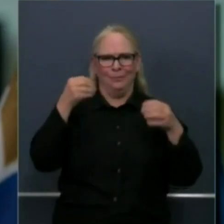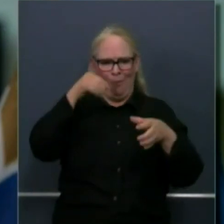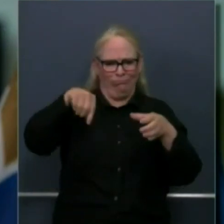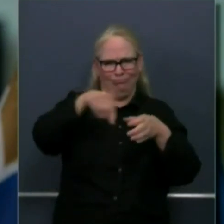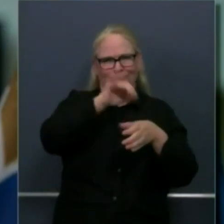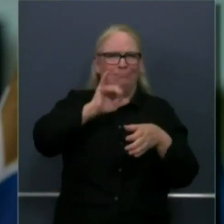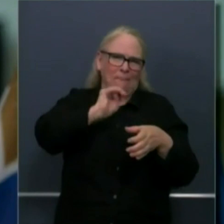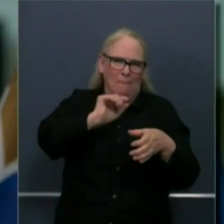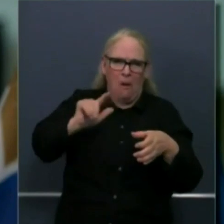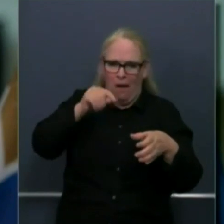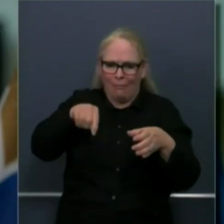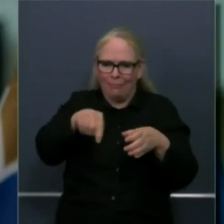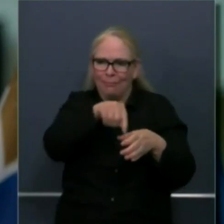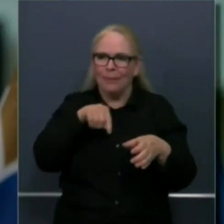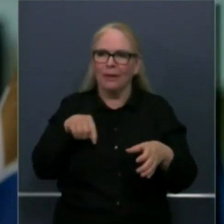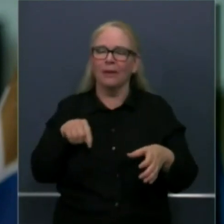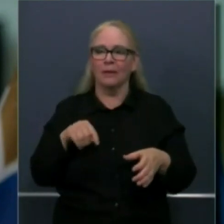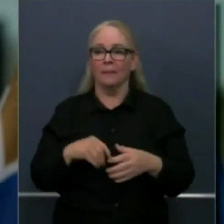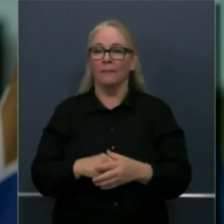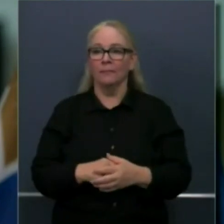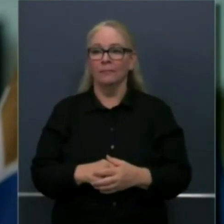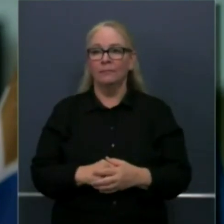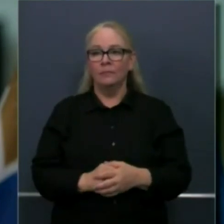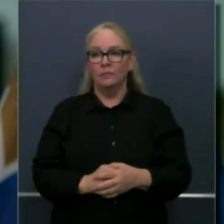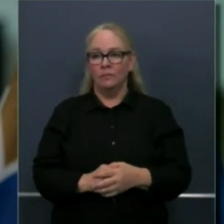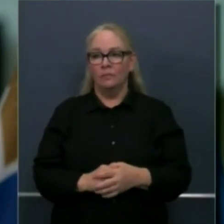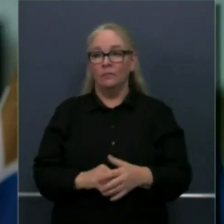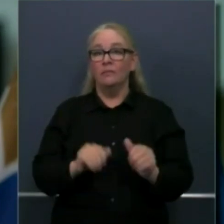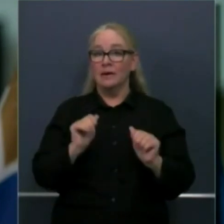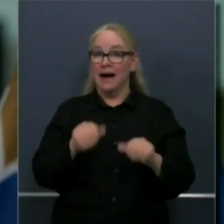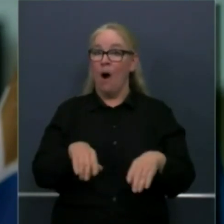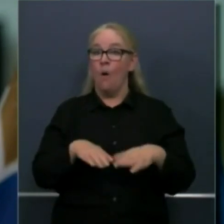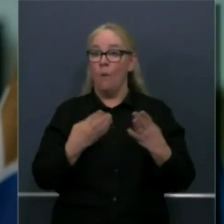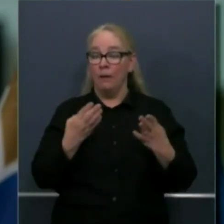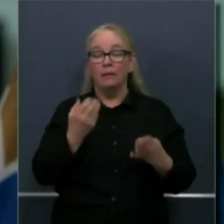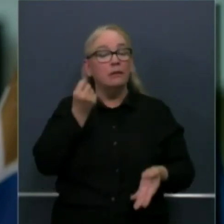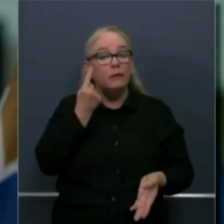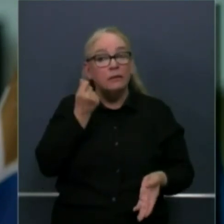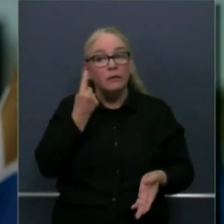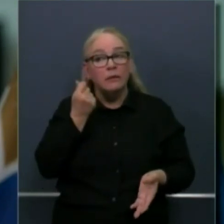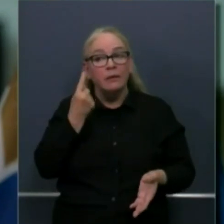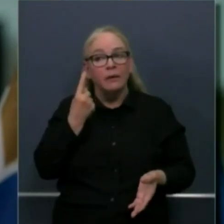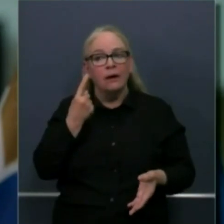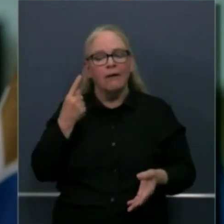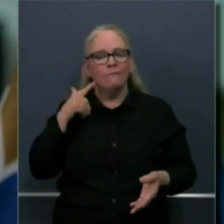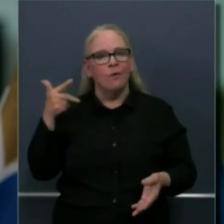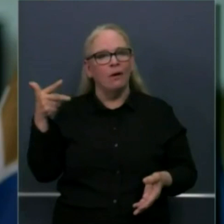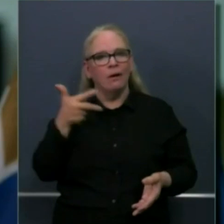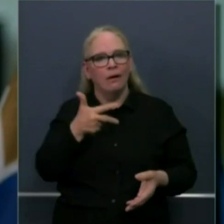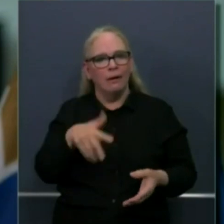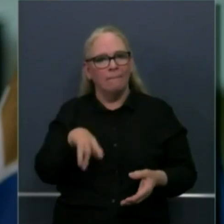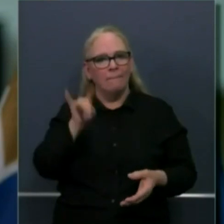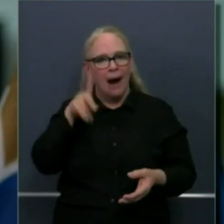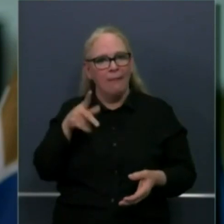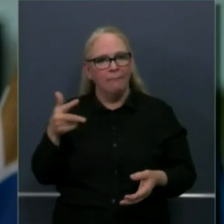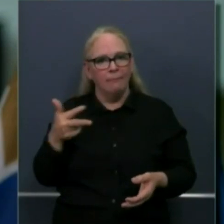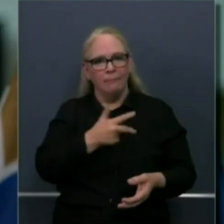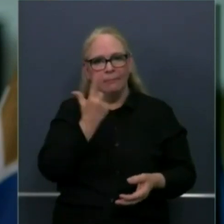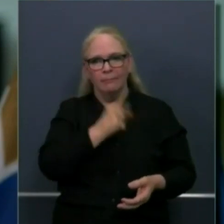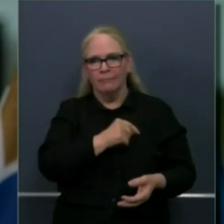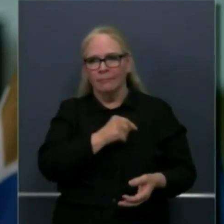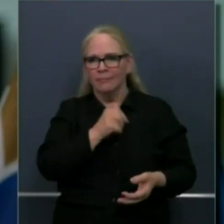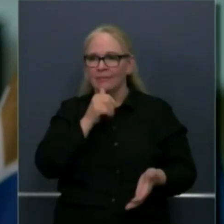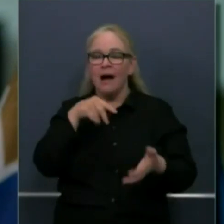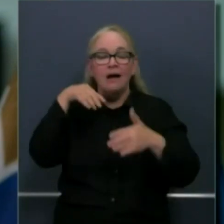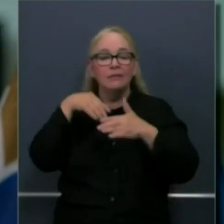malls can be opened for pickup and I want to distinguish again for pickup so not dissimilar